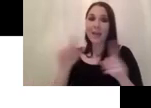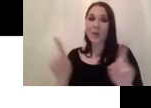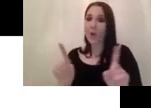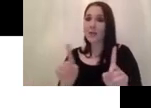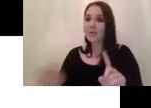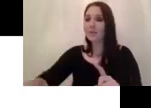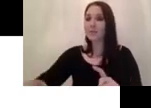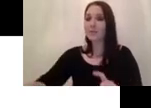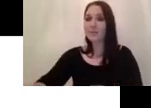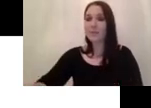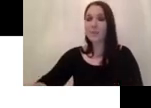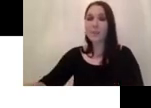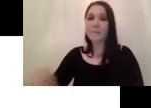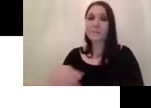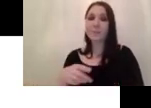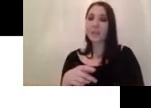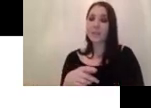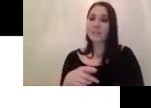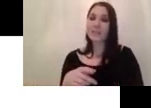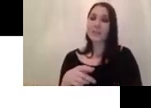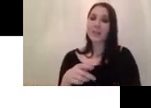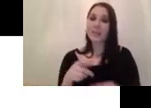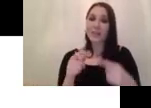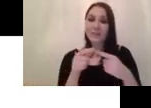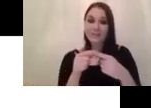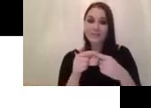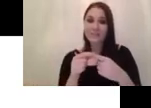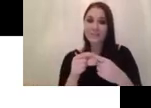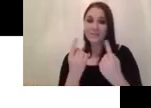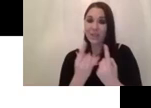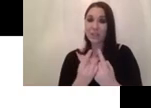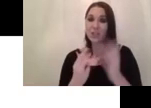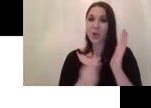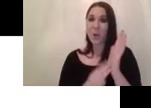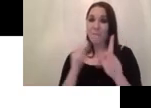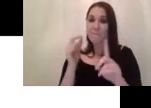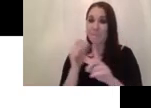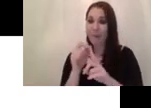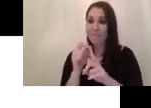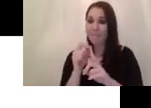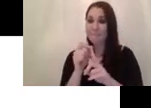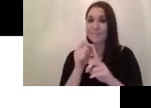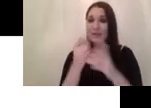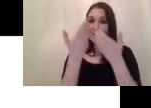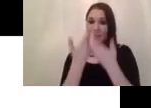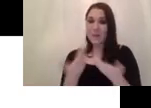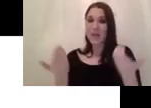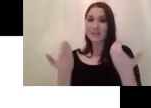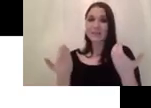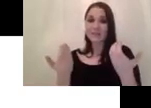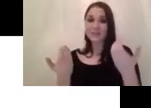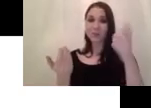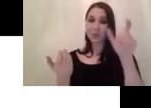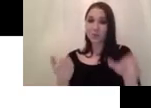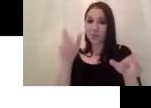the convolution sorry it takes the feature um map and then split the channels into two part um